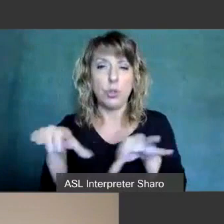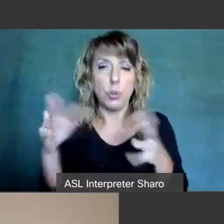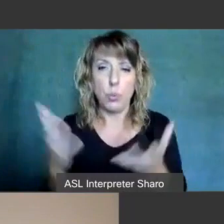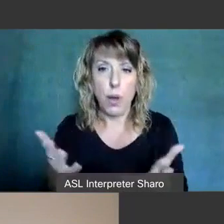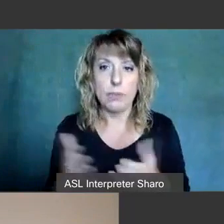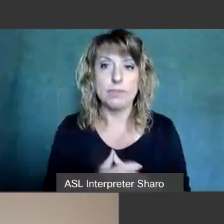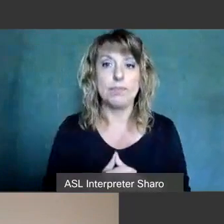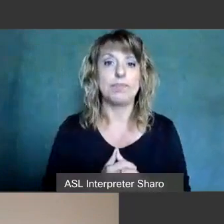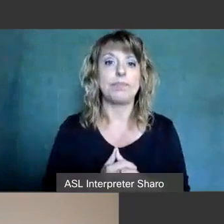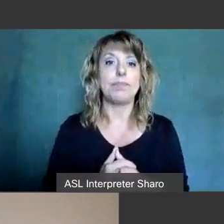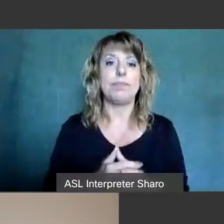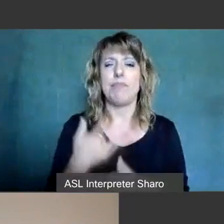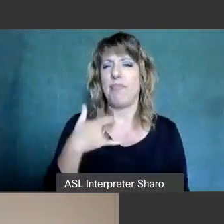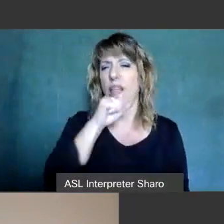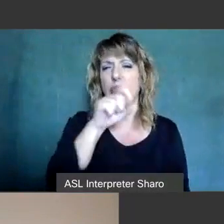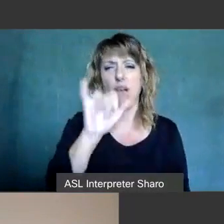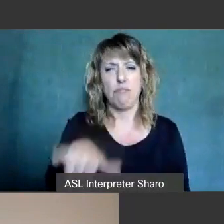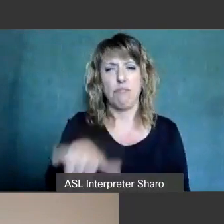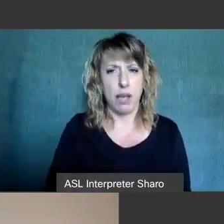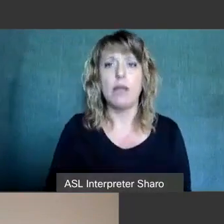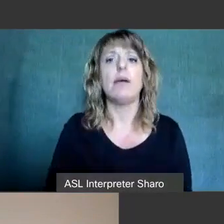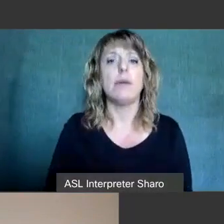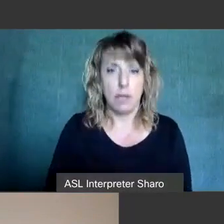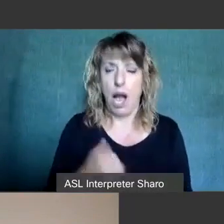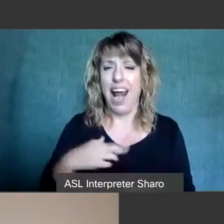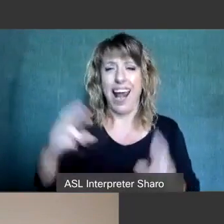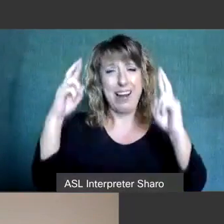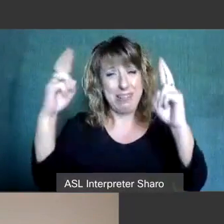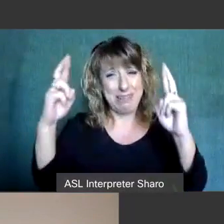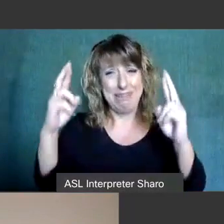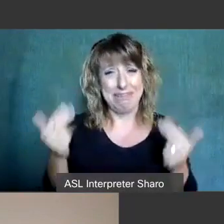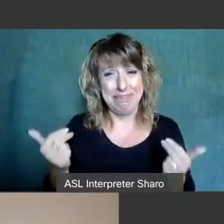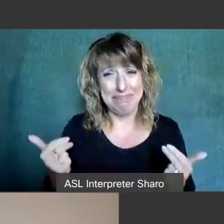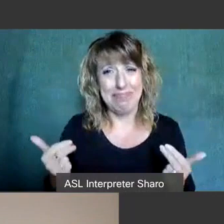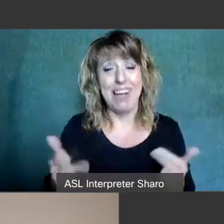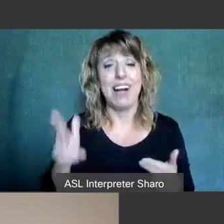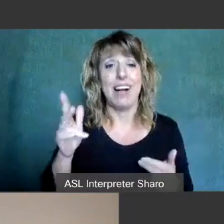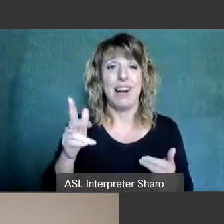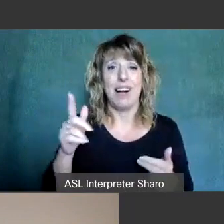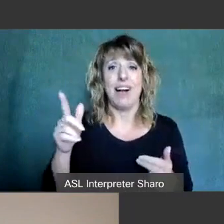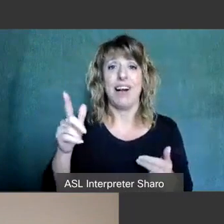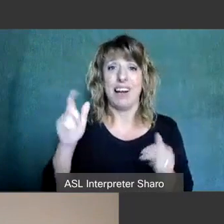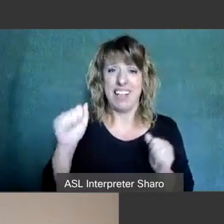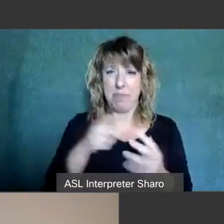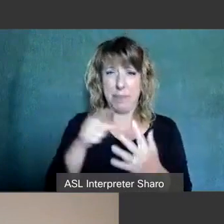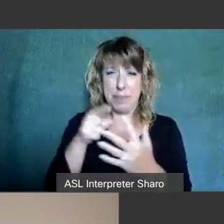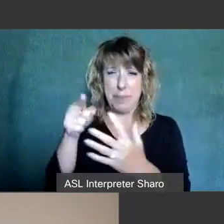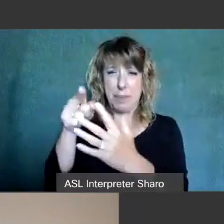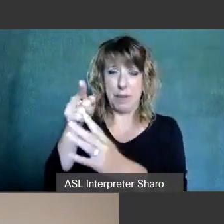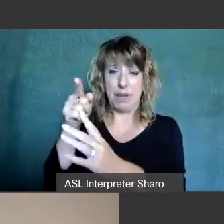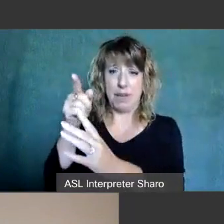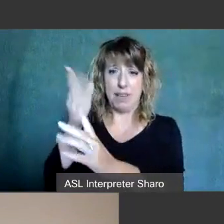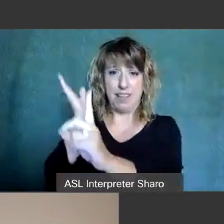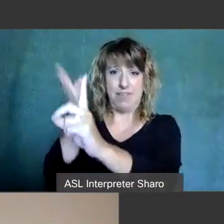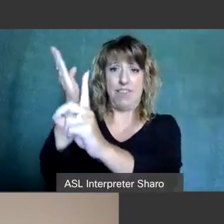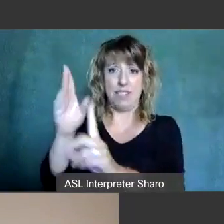that i loved your question and i sure hope that can find its way back to the department of